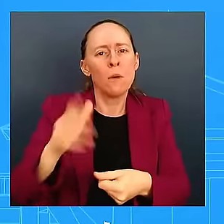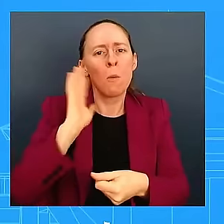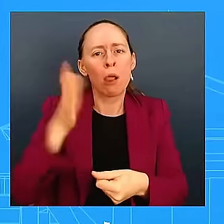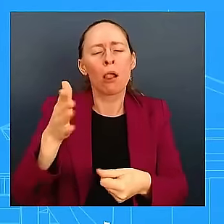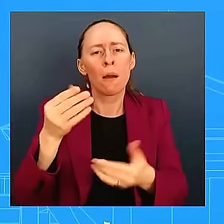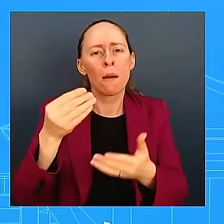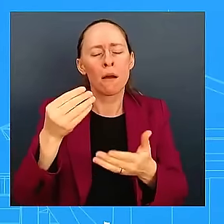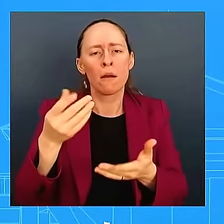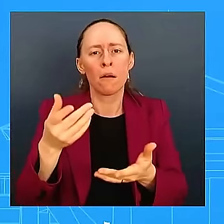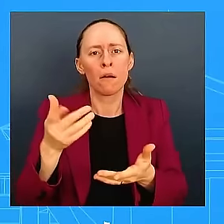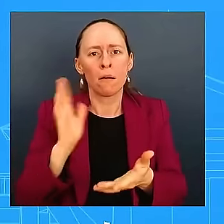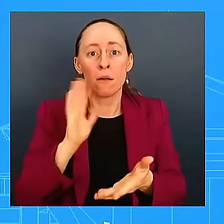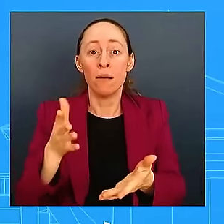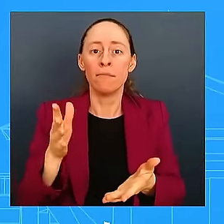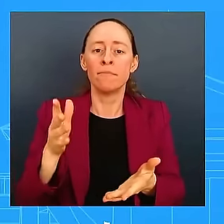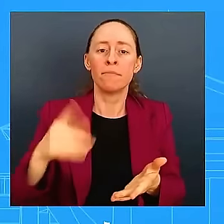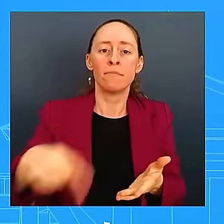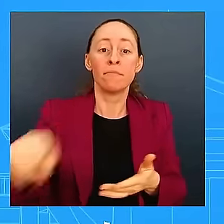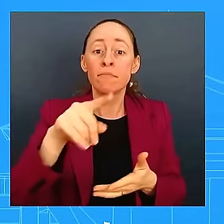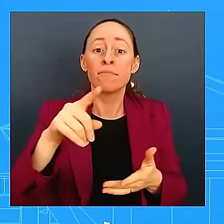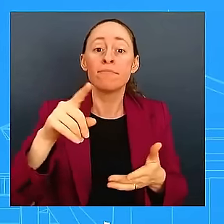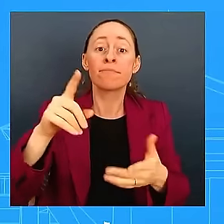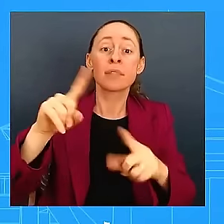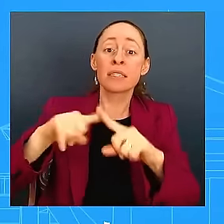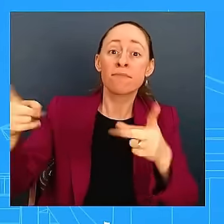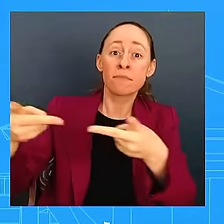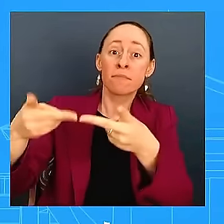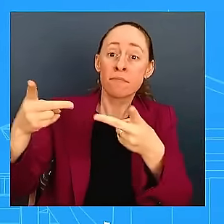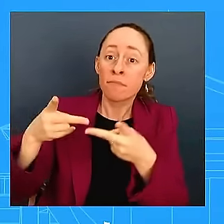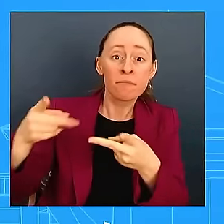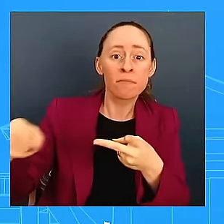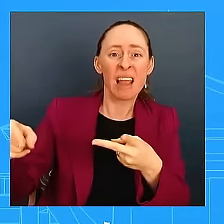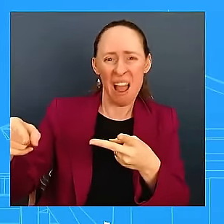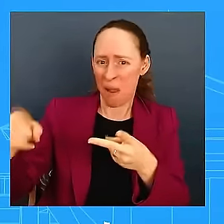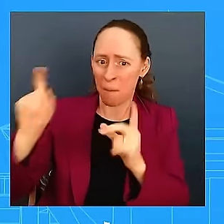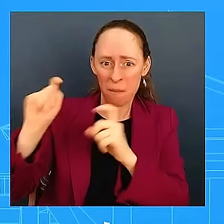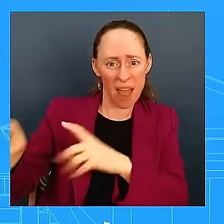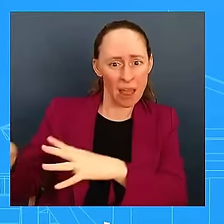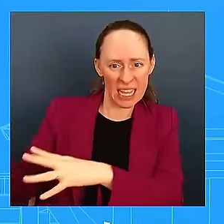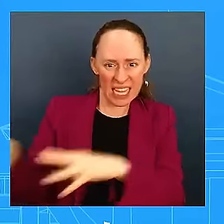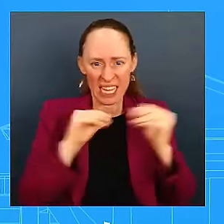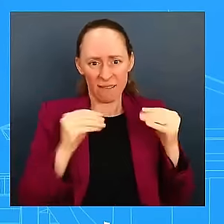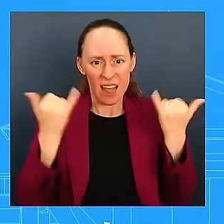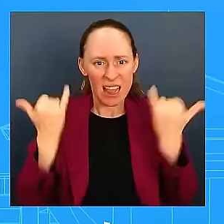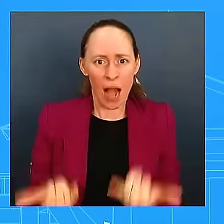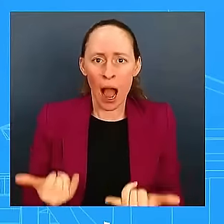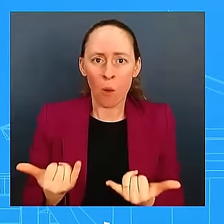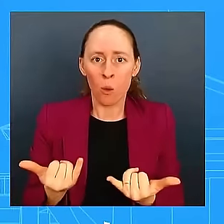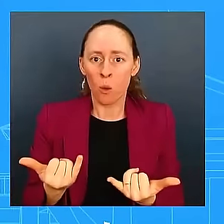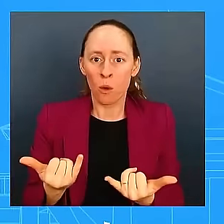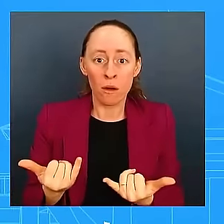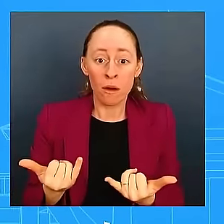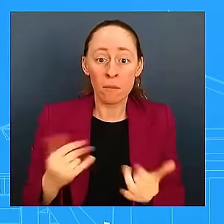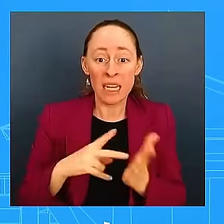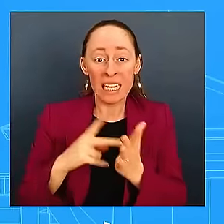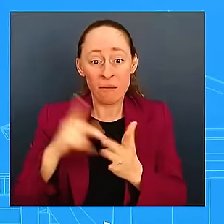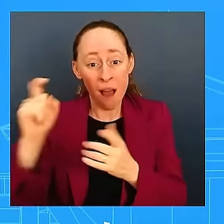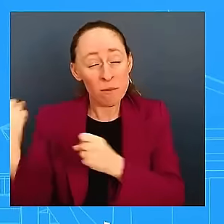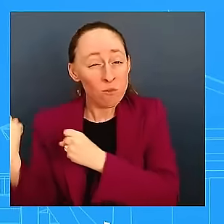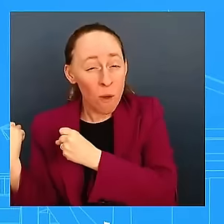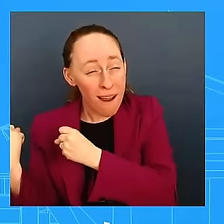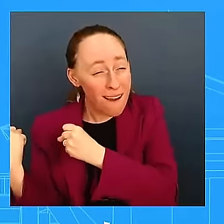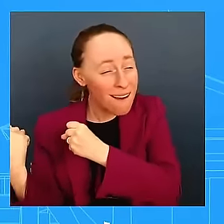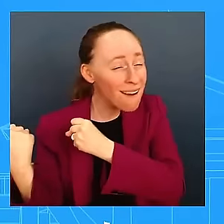evacuate, especially from the storm surge area, it doesn't mean you have to go to a whole other state. And I think we often think of those pictures of